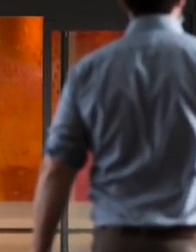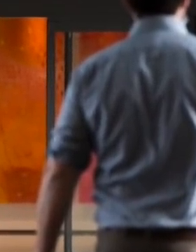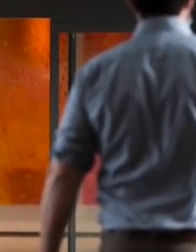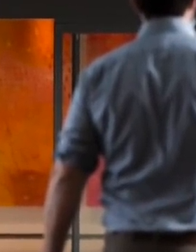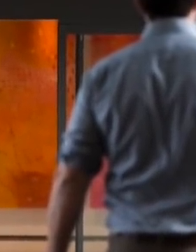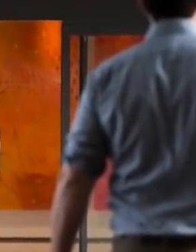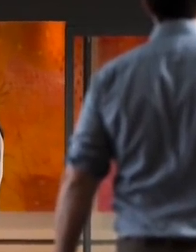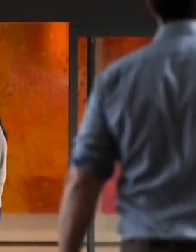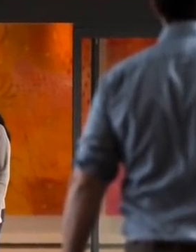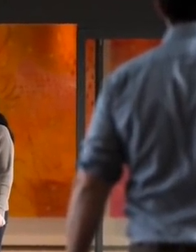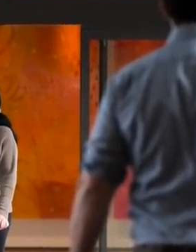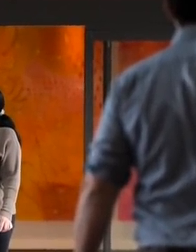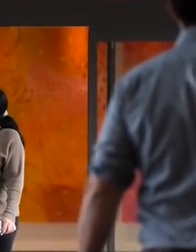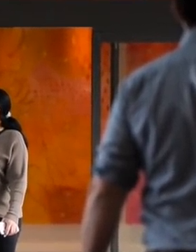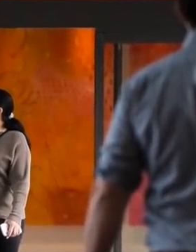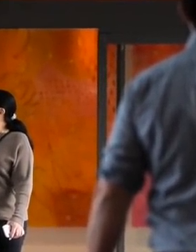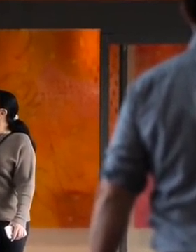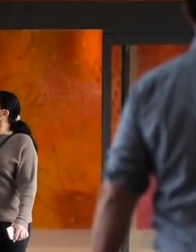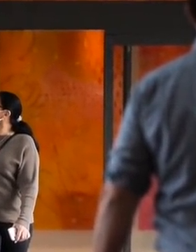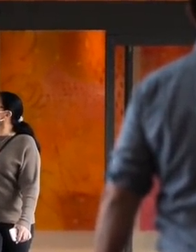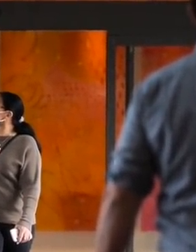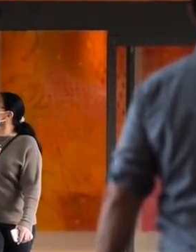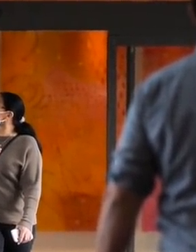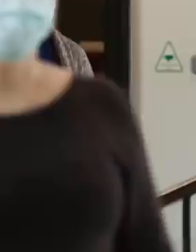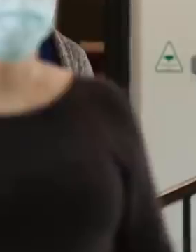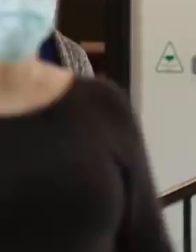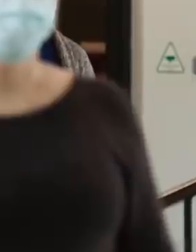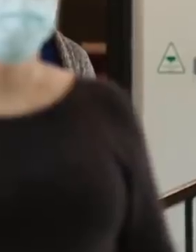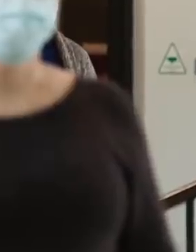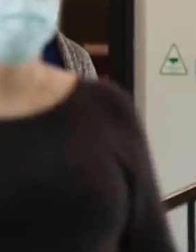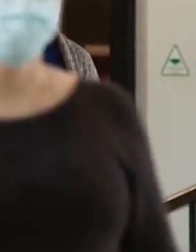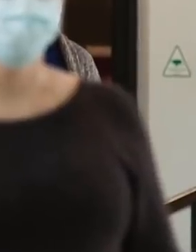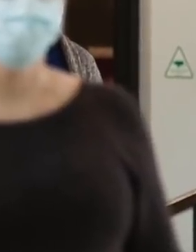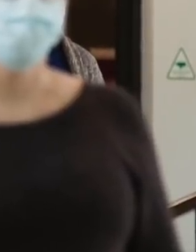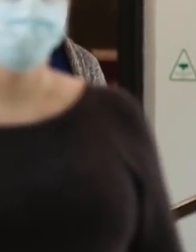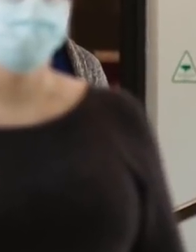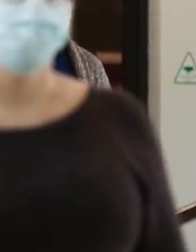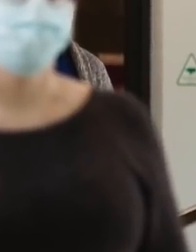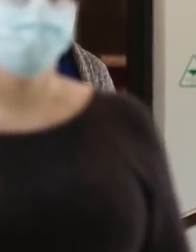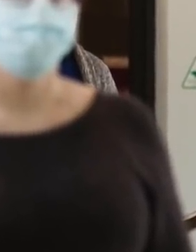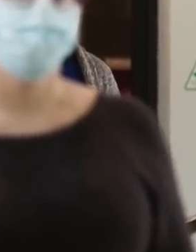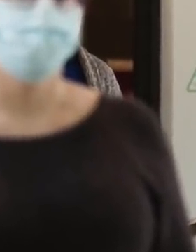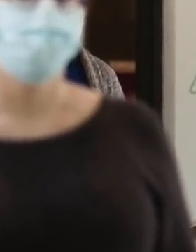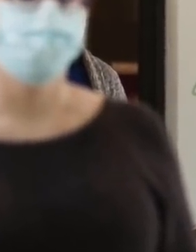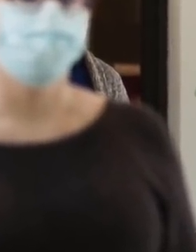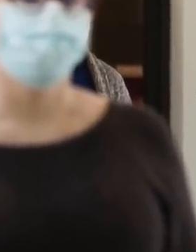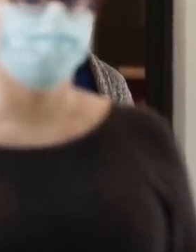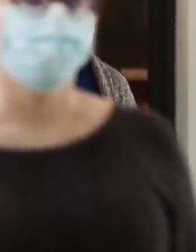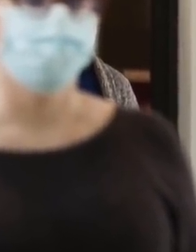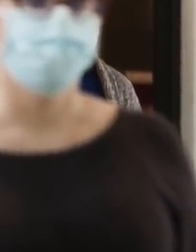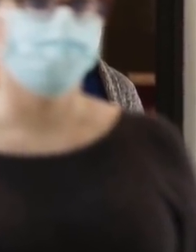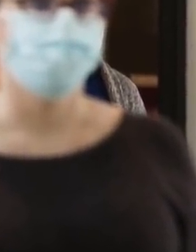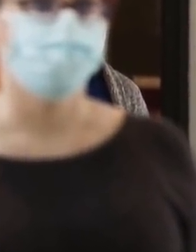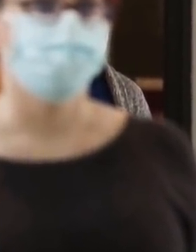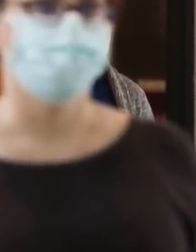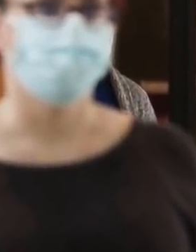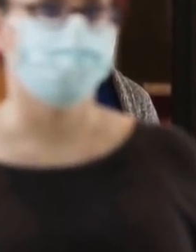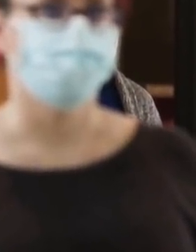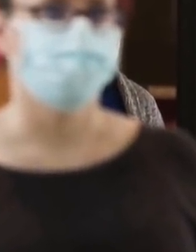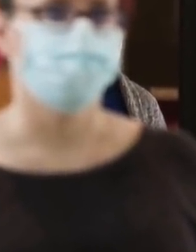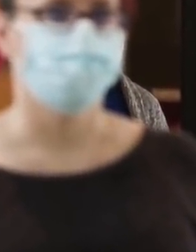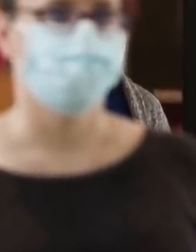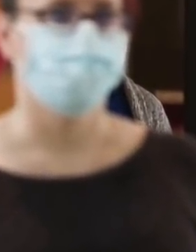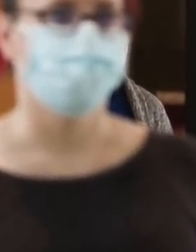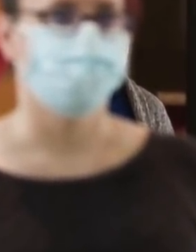average in the previous seven days. The wastewater surveillance data also shows signs of rising transmission.